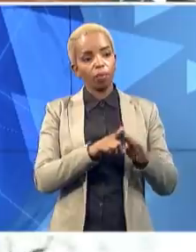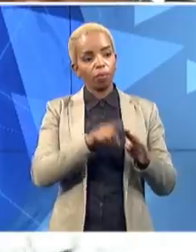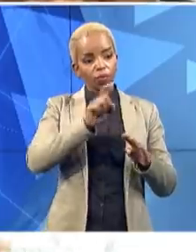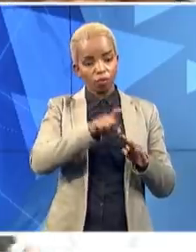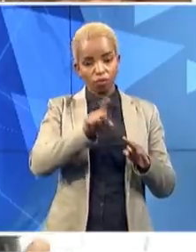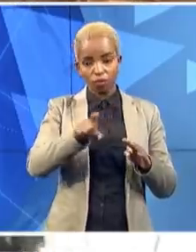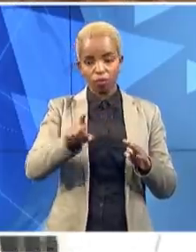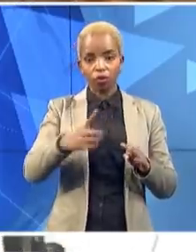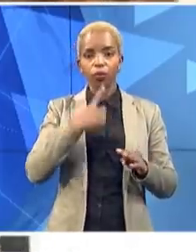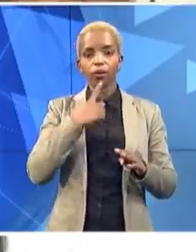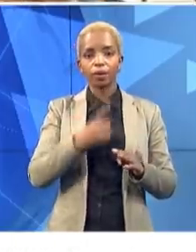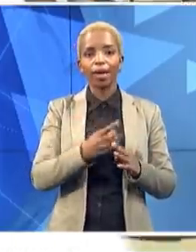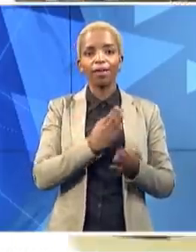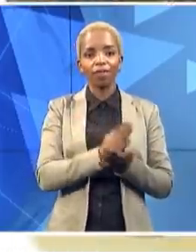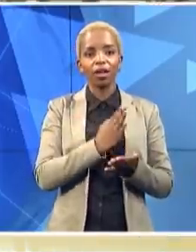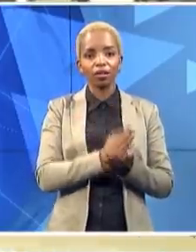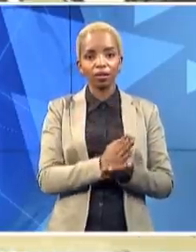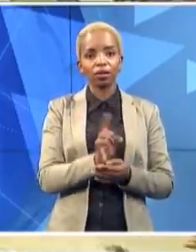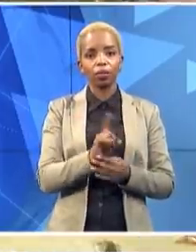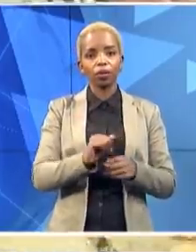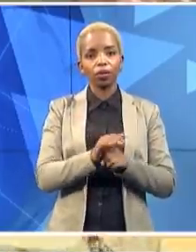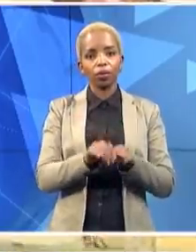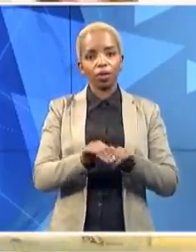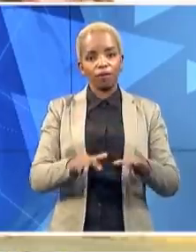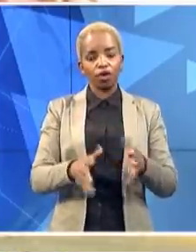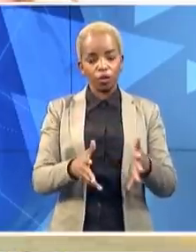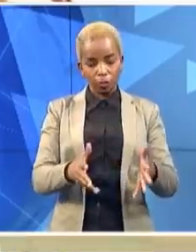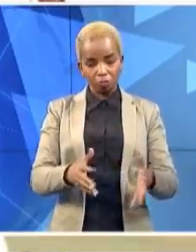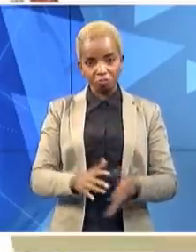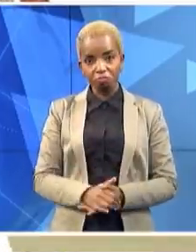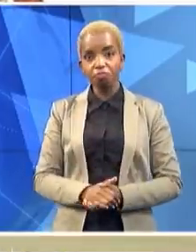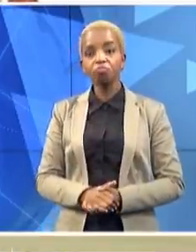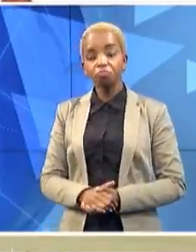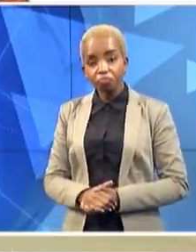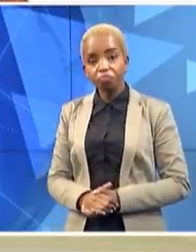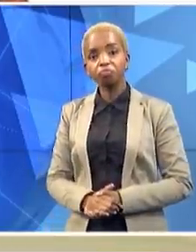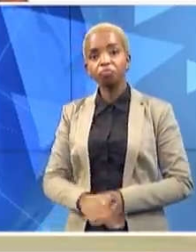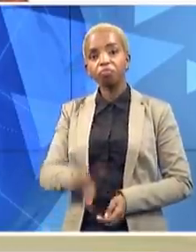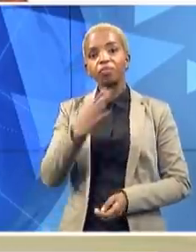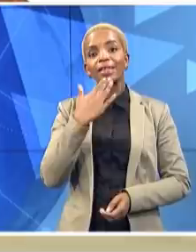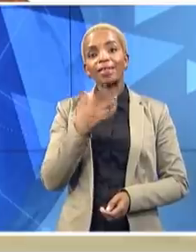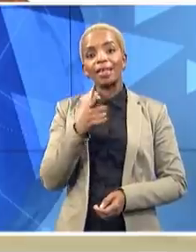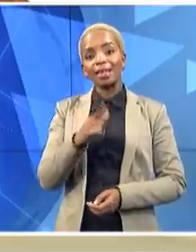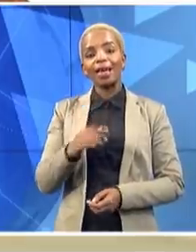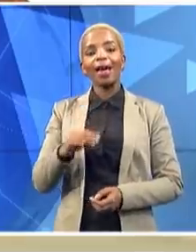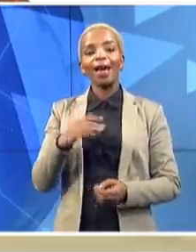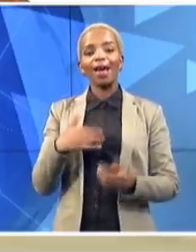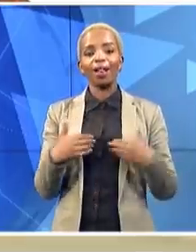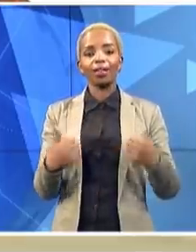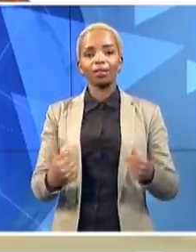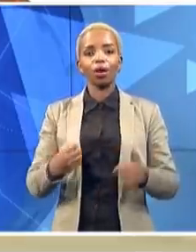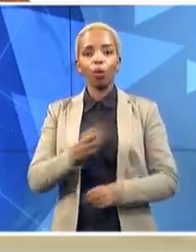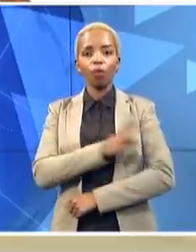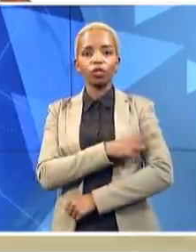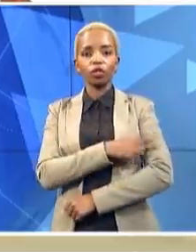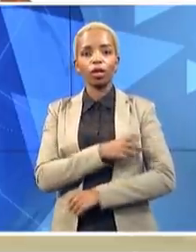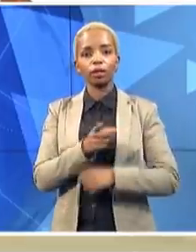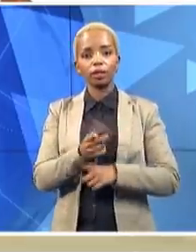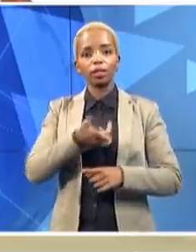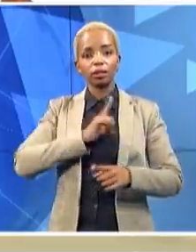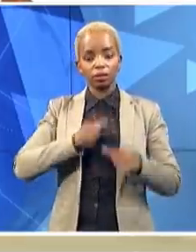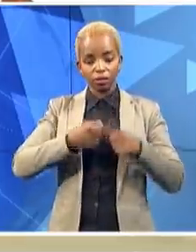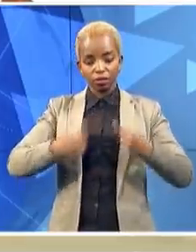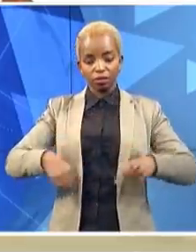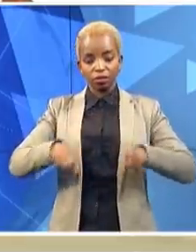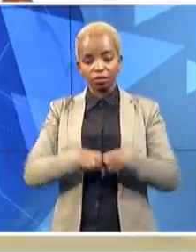Thanks. Well, those were health officials and health practitioners telling us about today's proceedings saying, of course, they will be going around to the